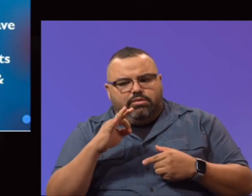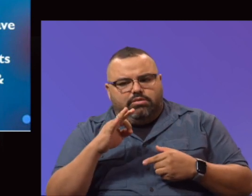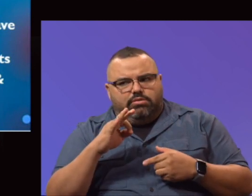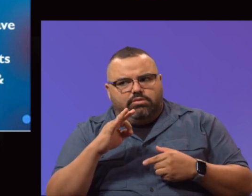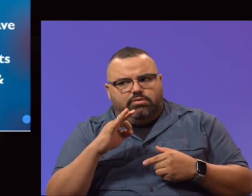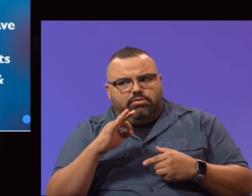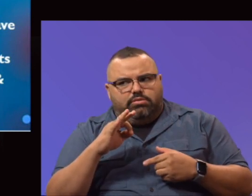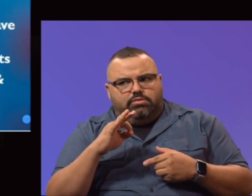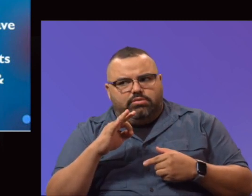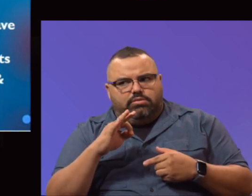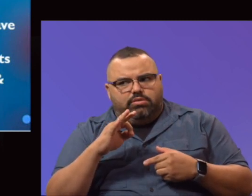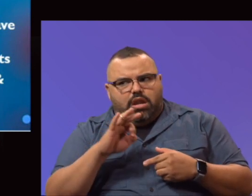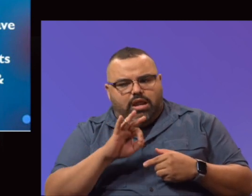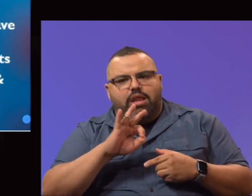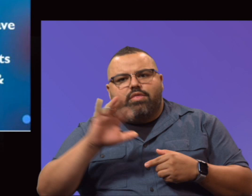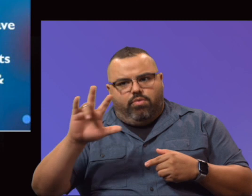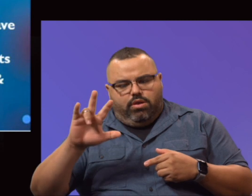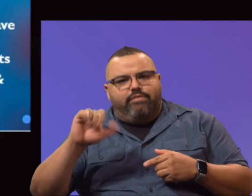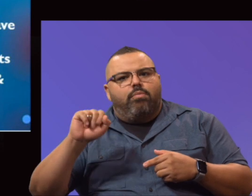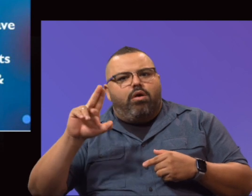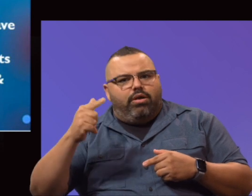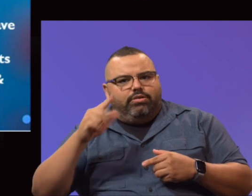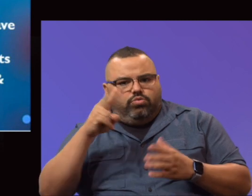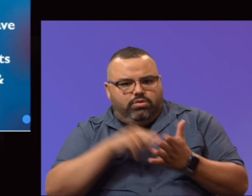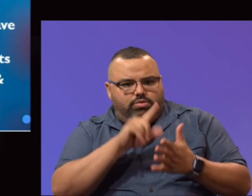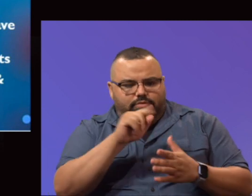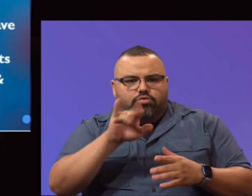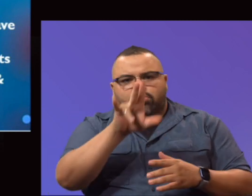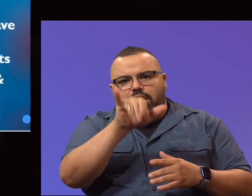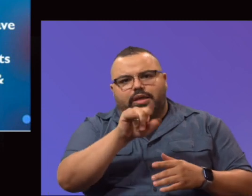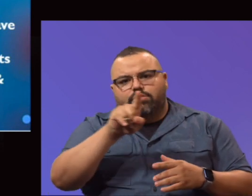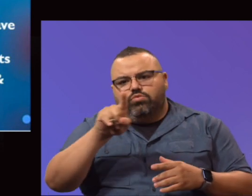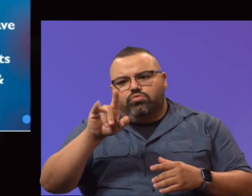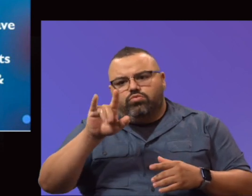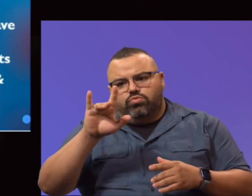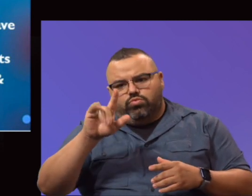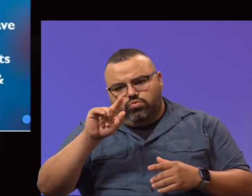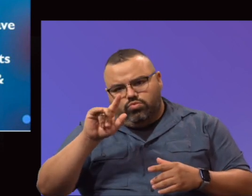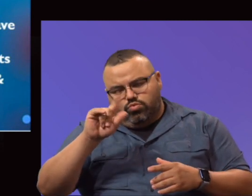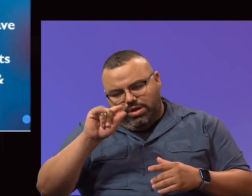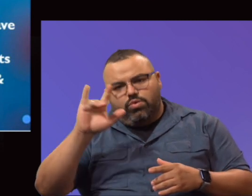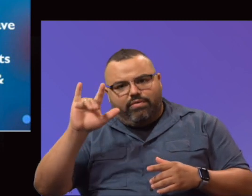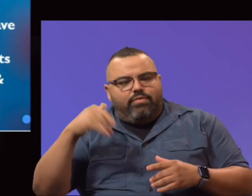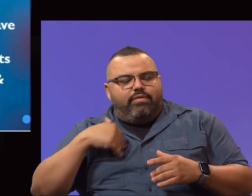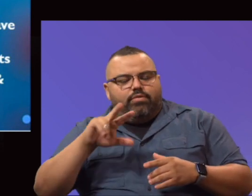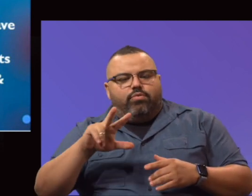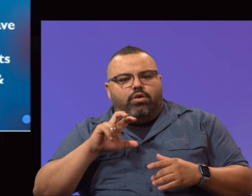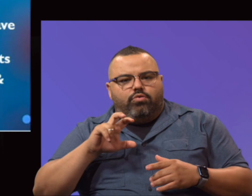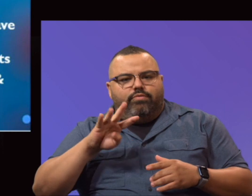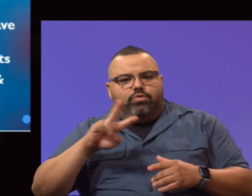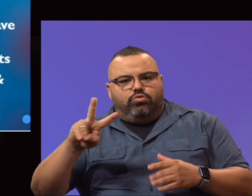just renewed for a five-year grant from August of 2020 through July of 2025. We've had 342